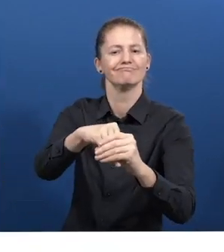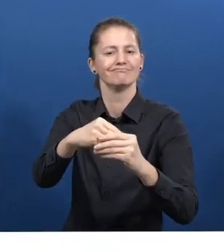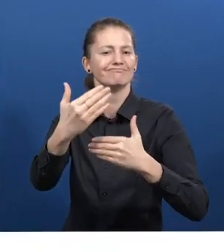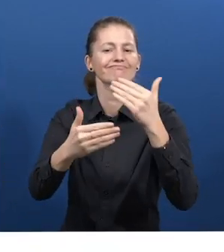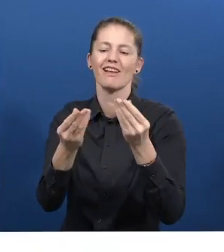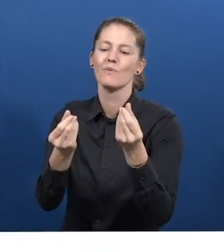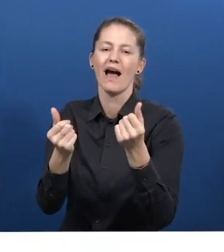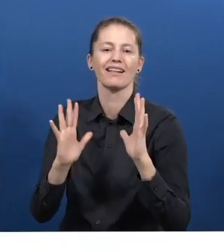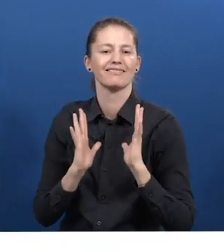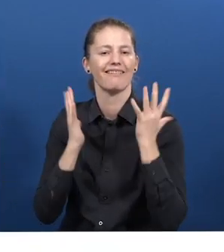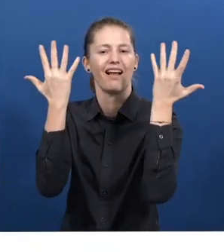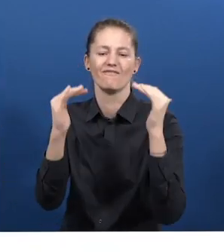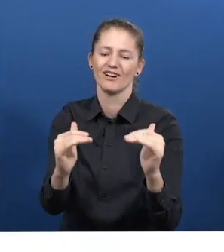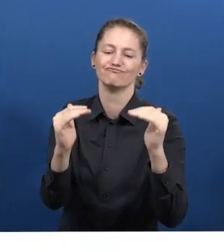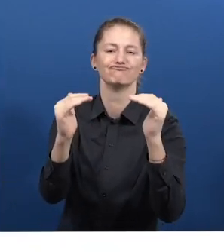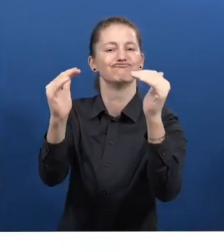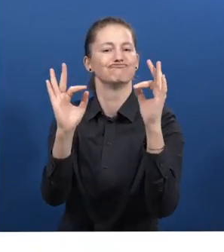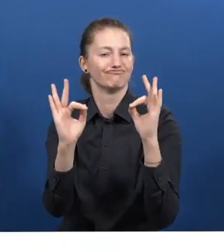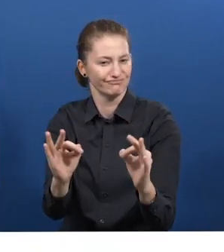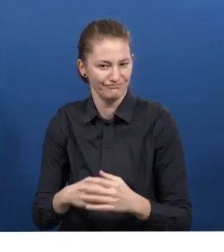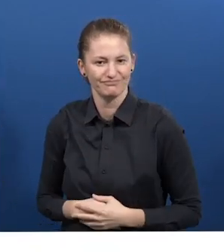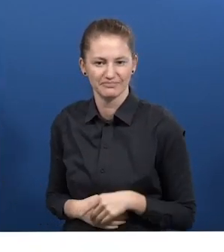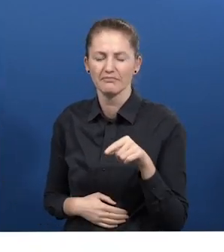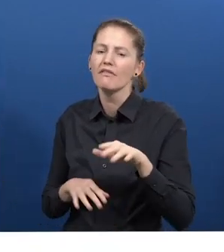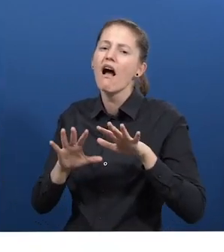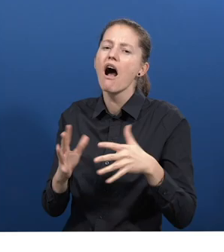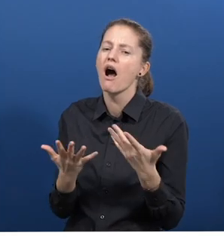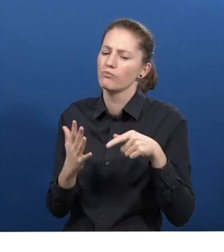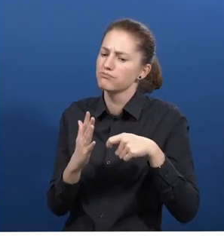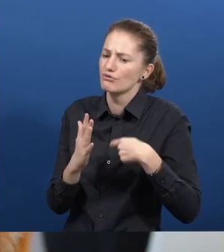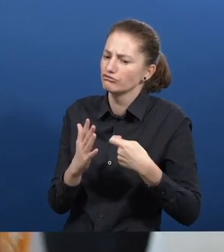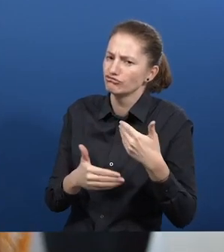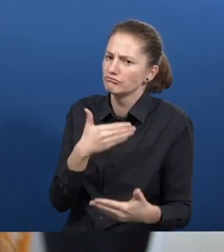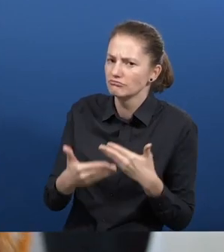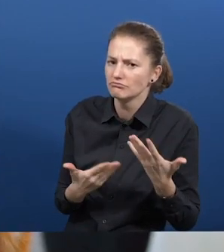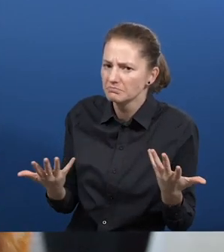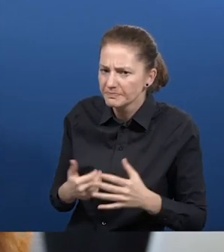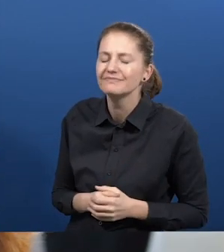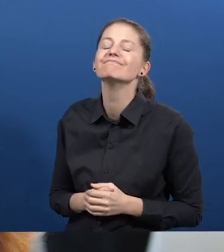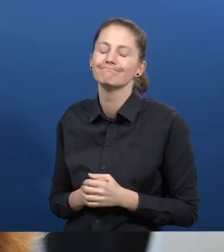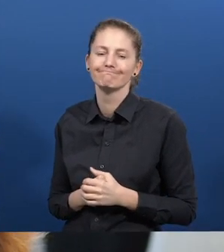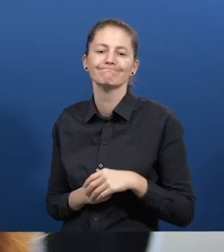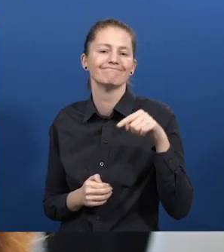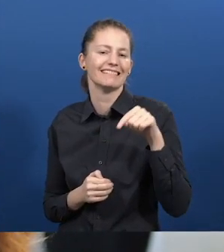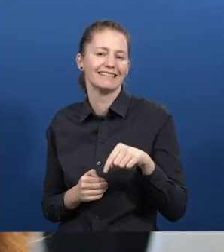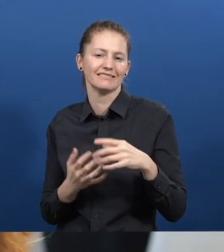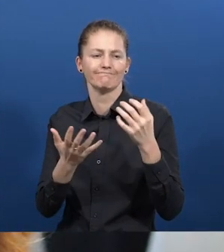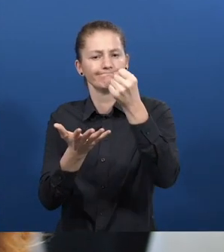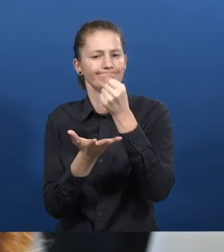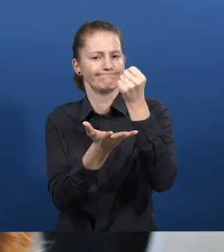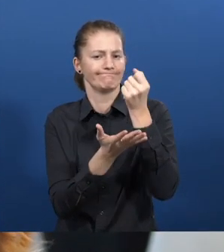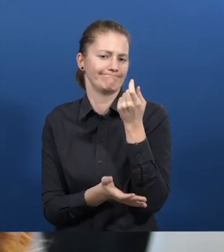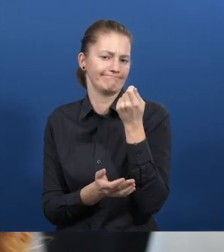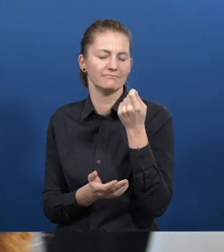How does Productivity Pact Program work? The resources for the program's basic functioning are leveraged by